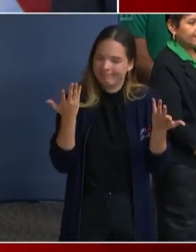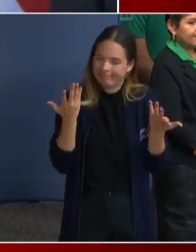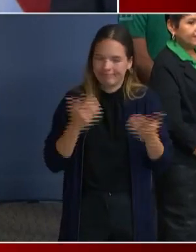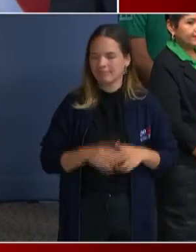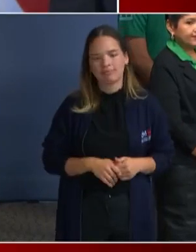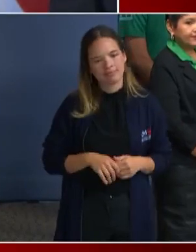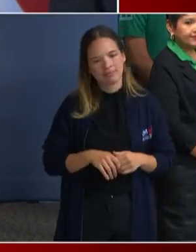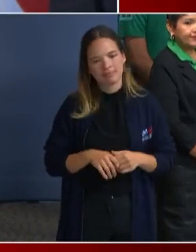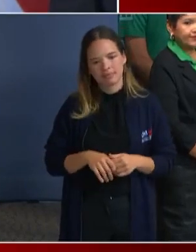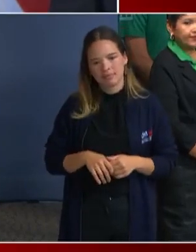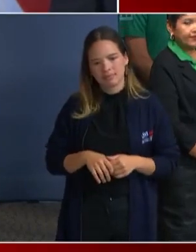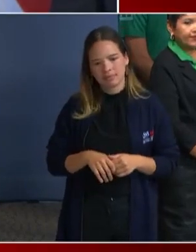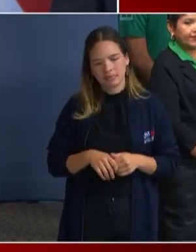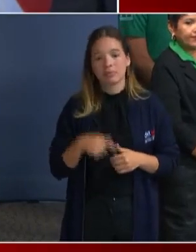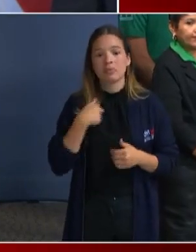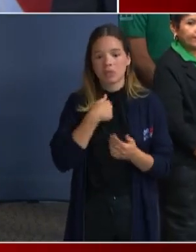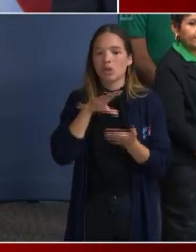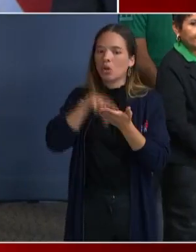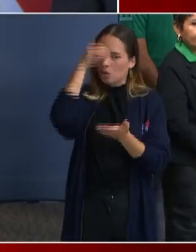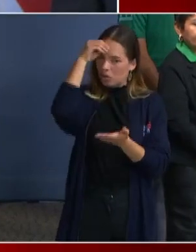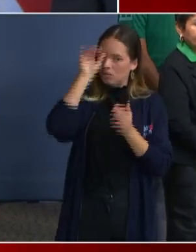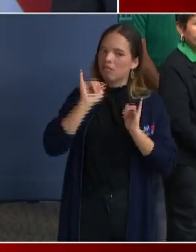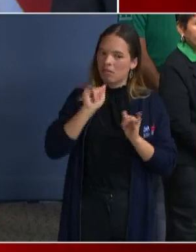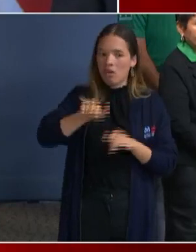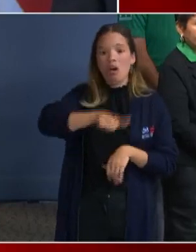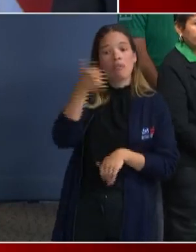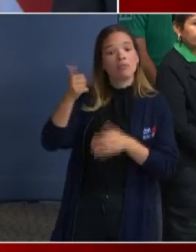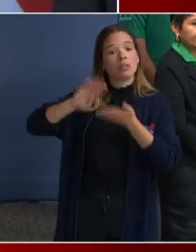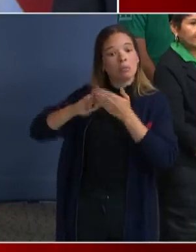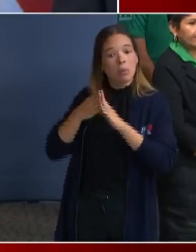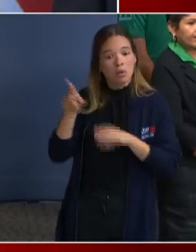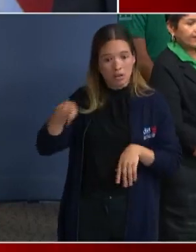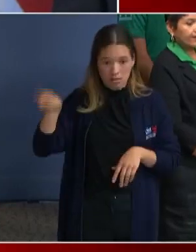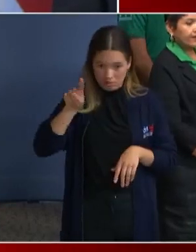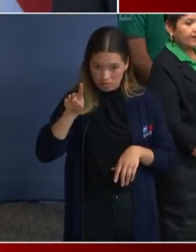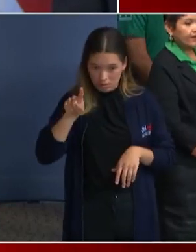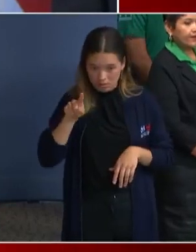We've learned from border towns like El Paso and Brownsville.